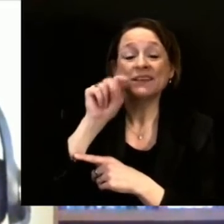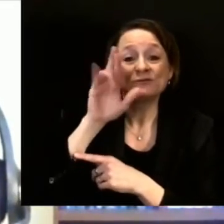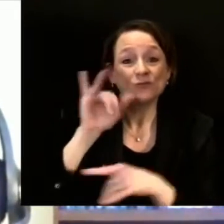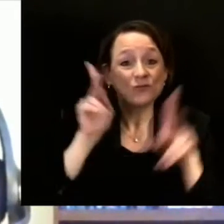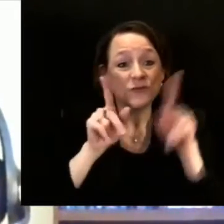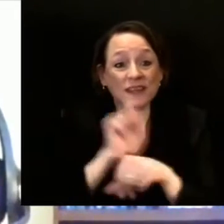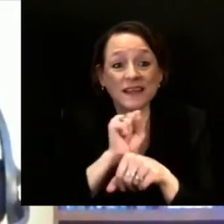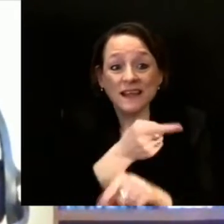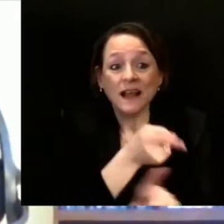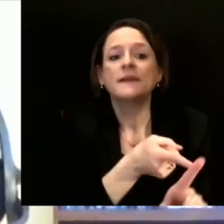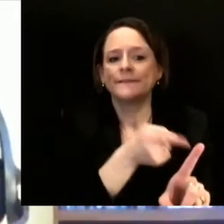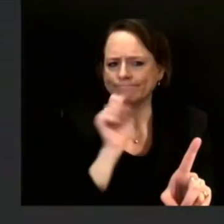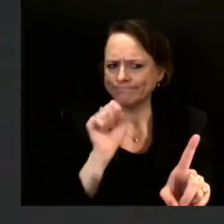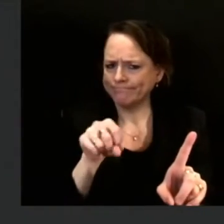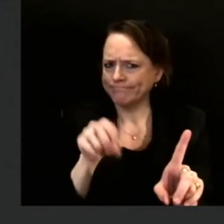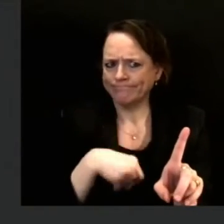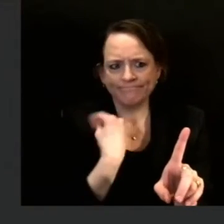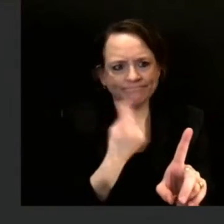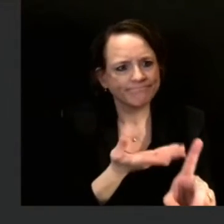distribution.